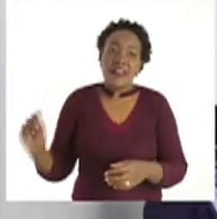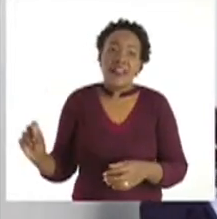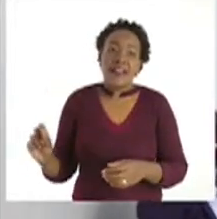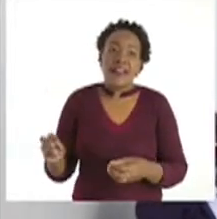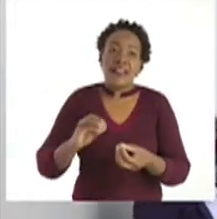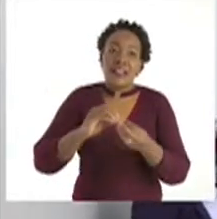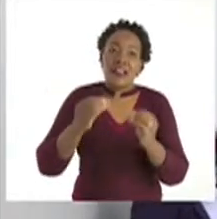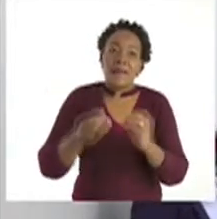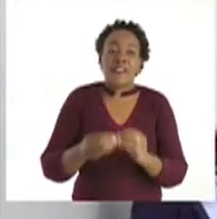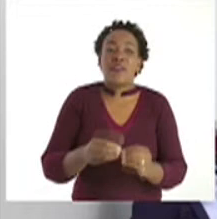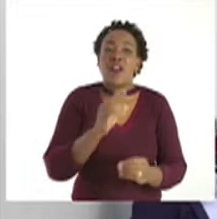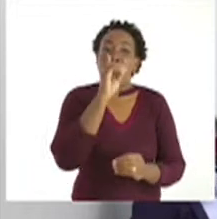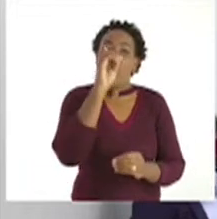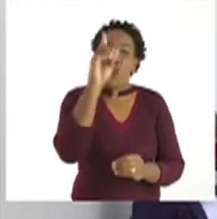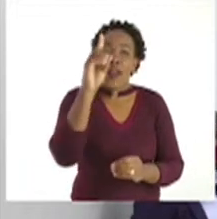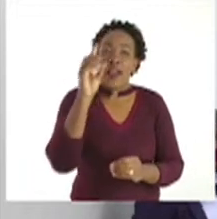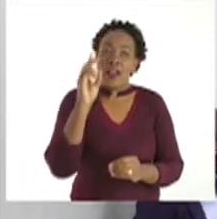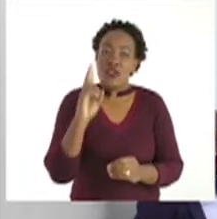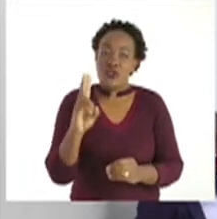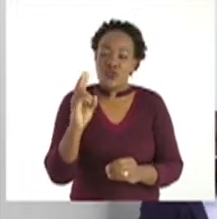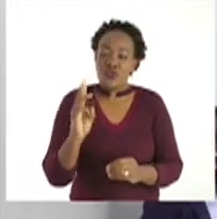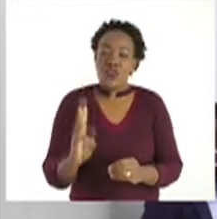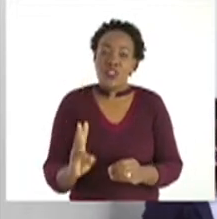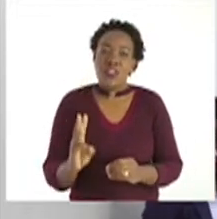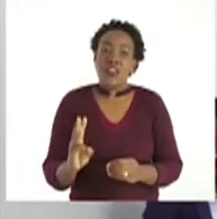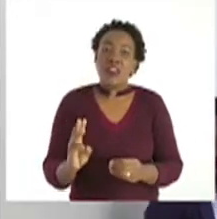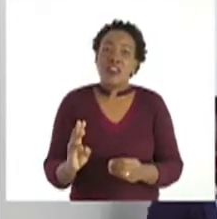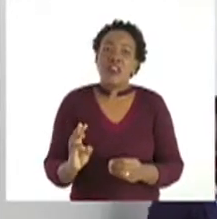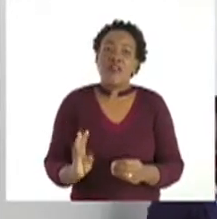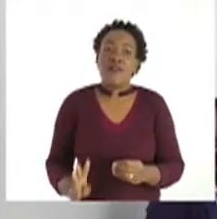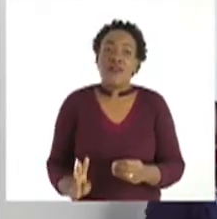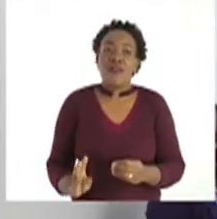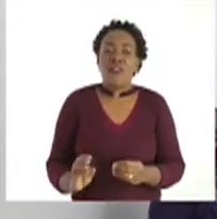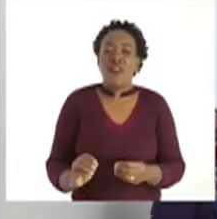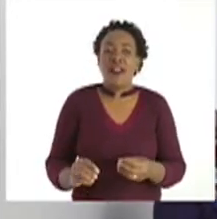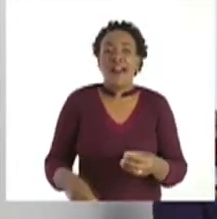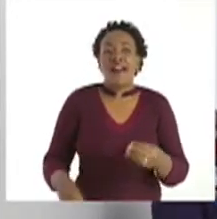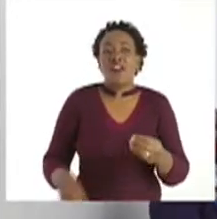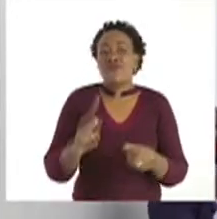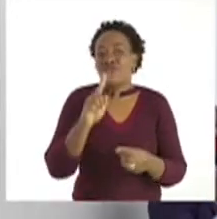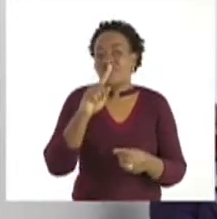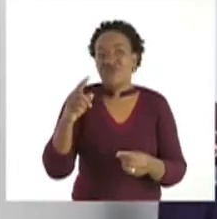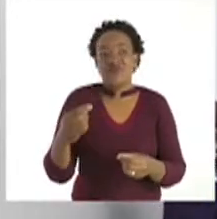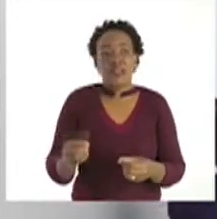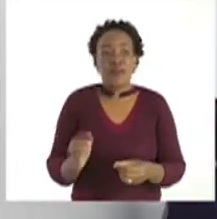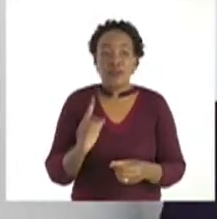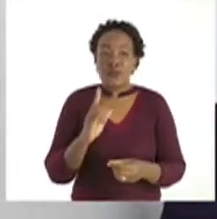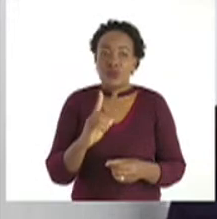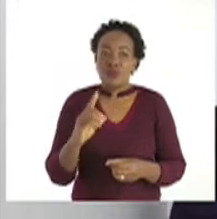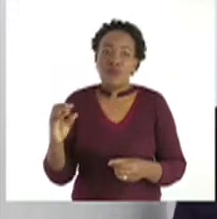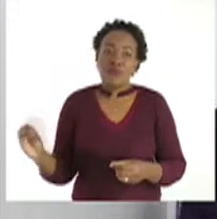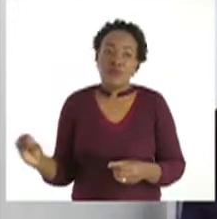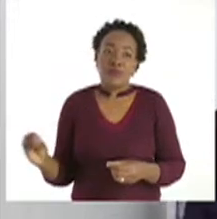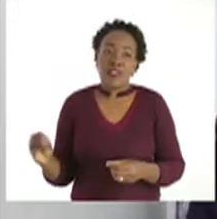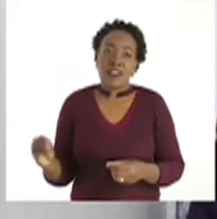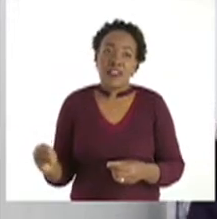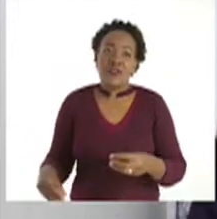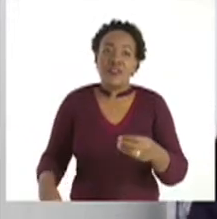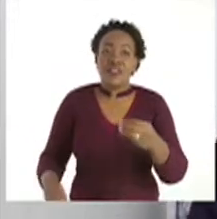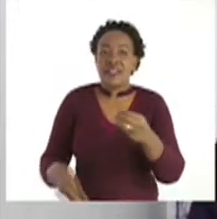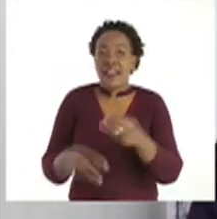3, 4, up to 10. Then we just make a follow-up,